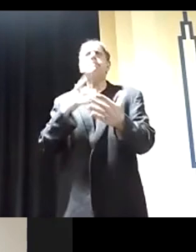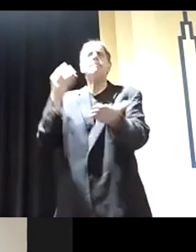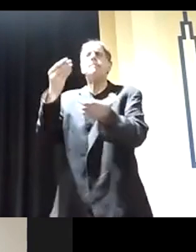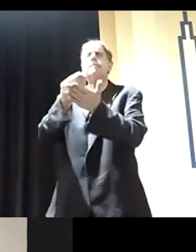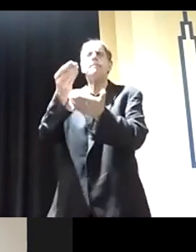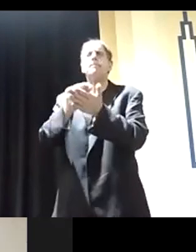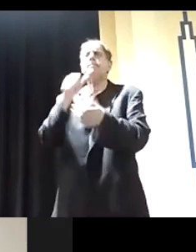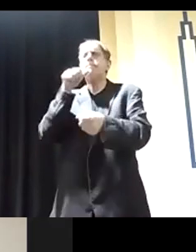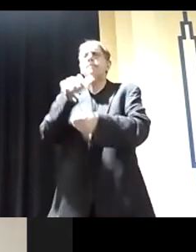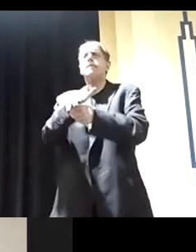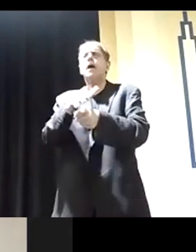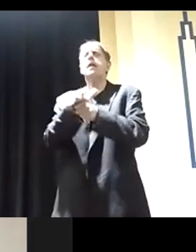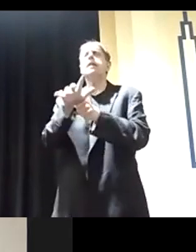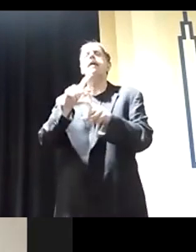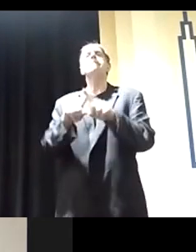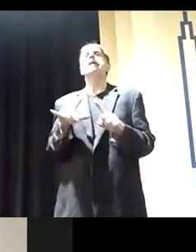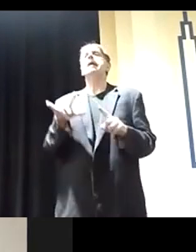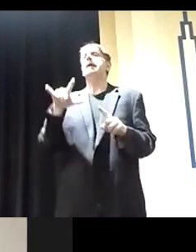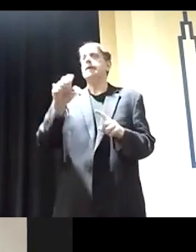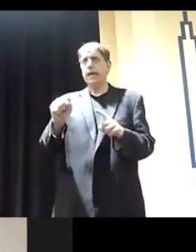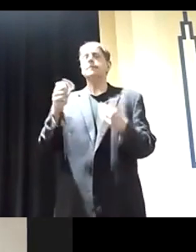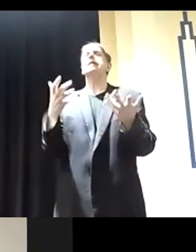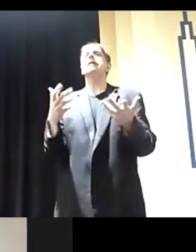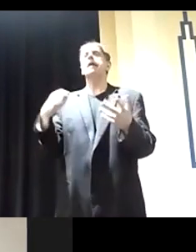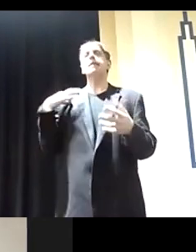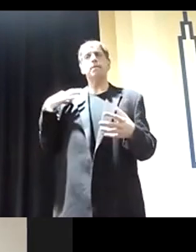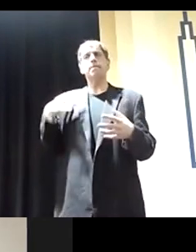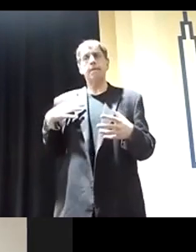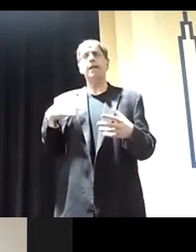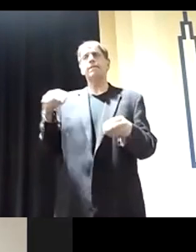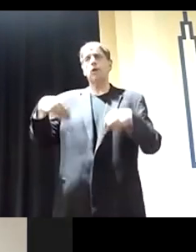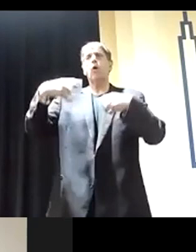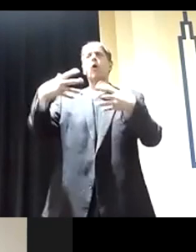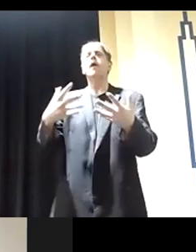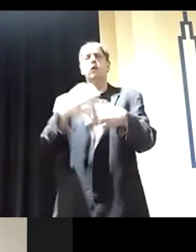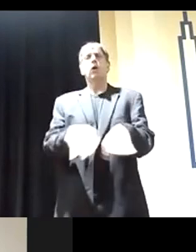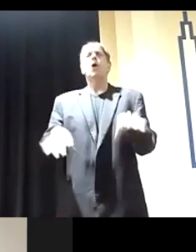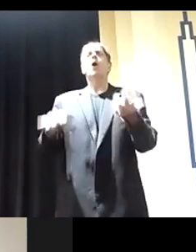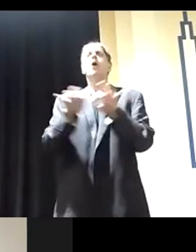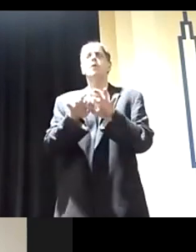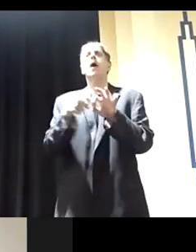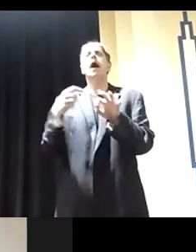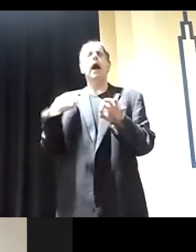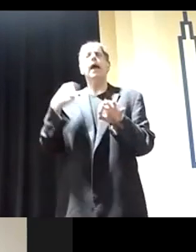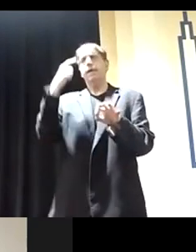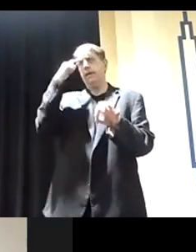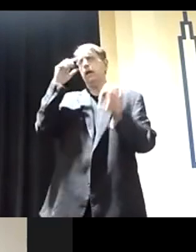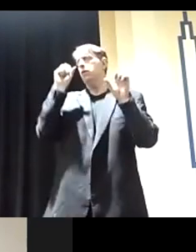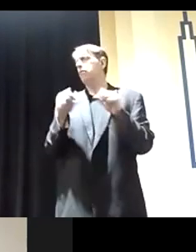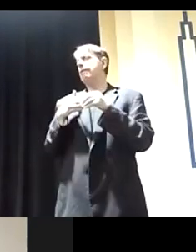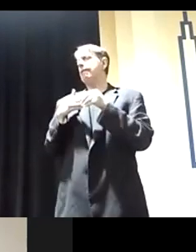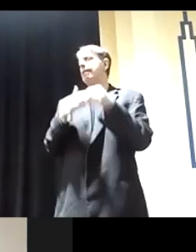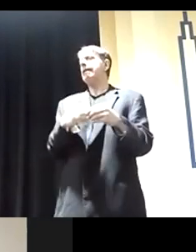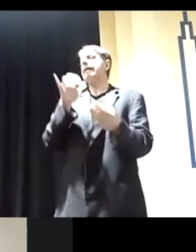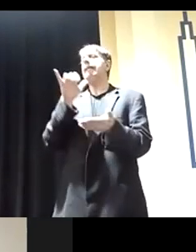crazy. But so, yes, that should be part of the benefit package. And I think we can be on the forefront of that. A quick side